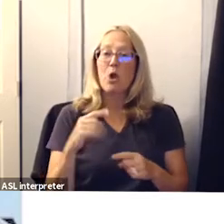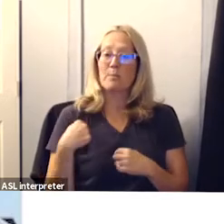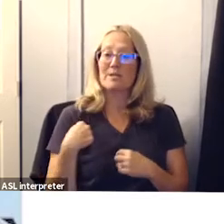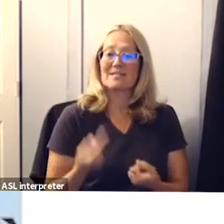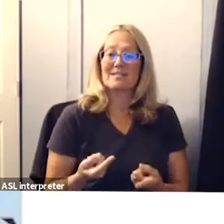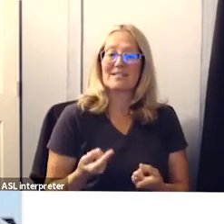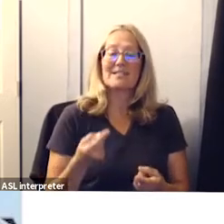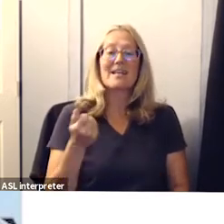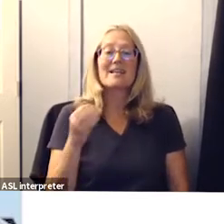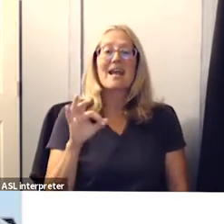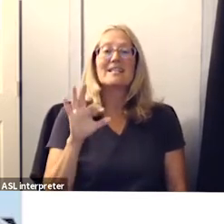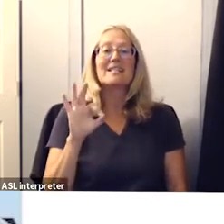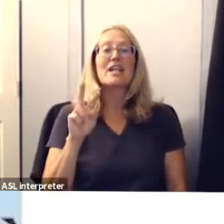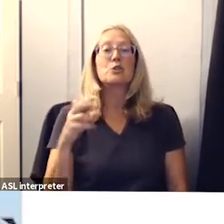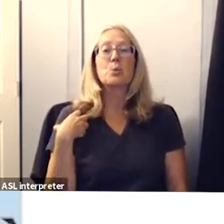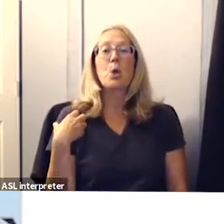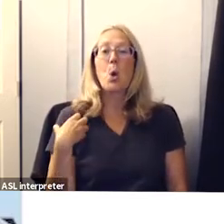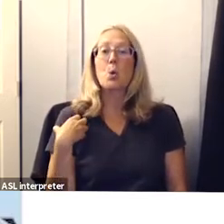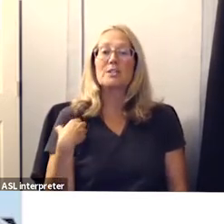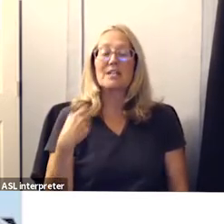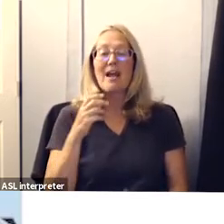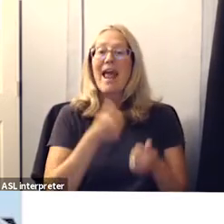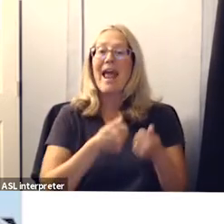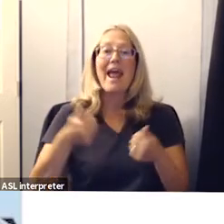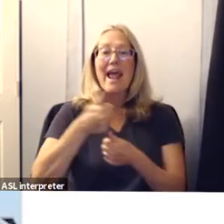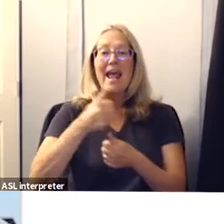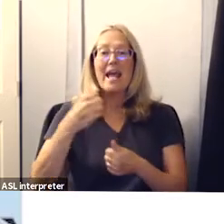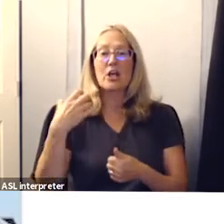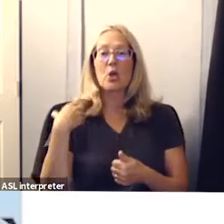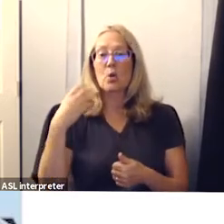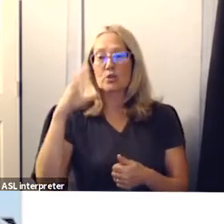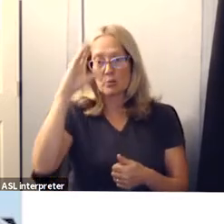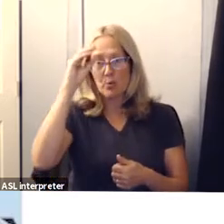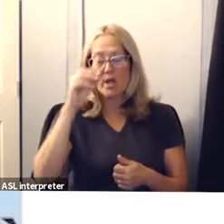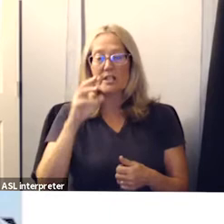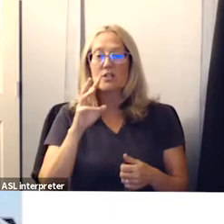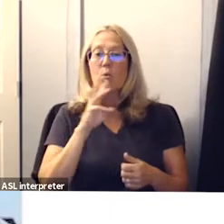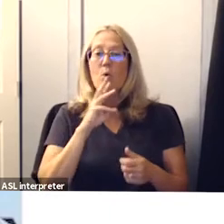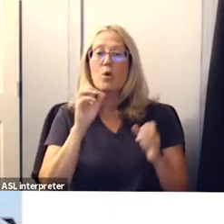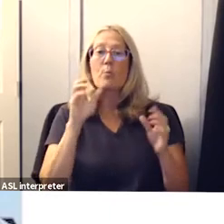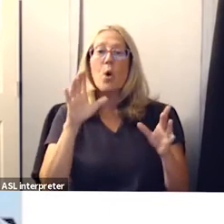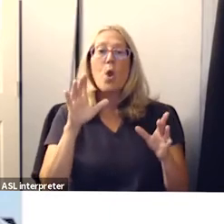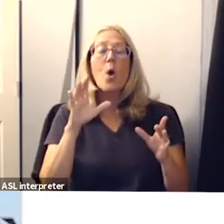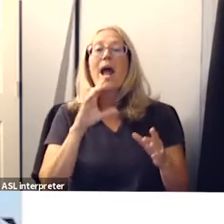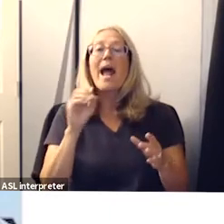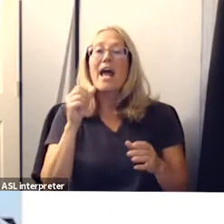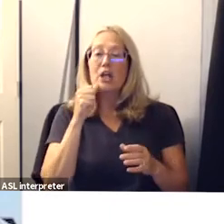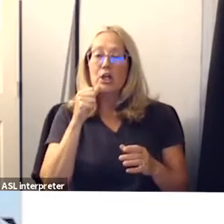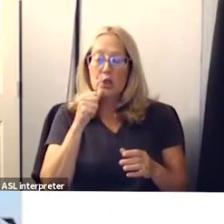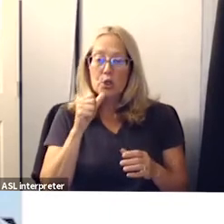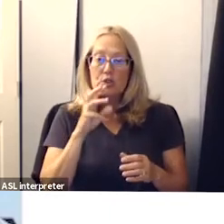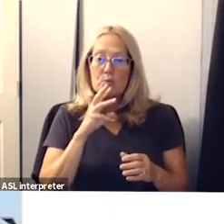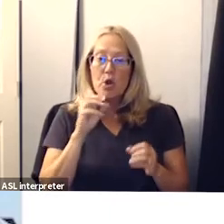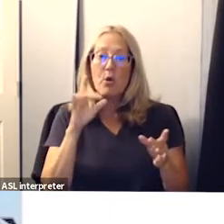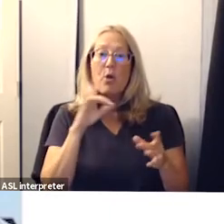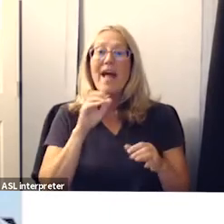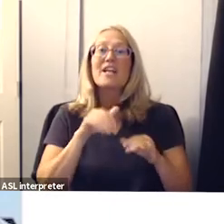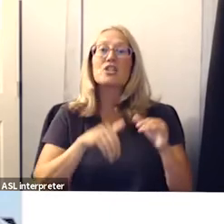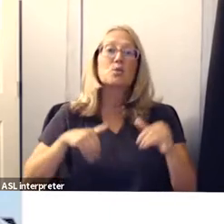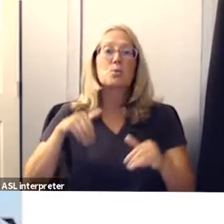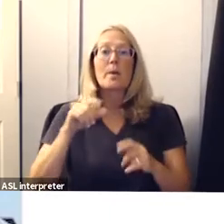1992 and has been head coach of the boys water polo girls water polo and swim team since 1997.